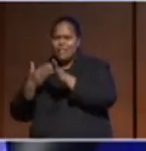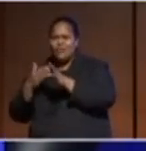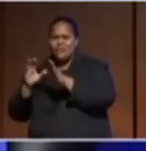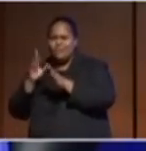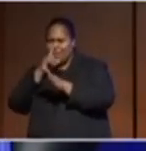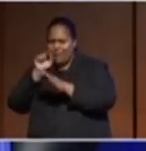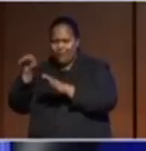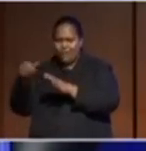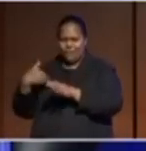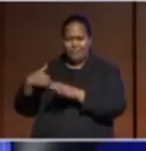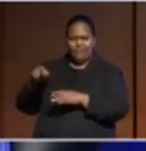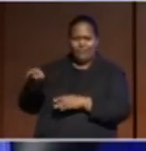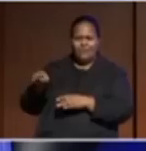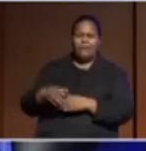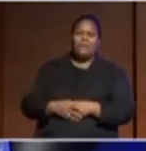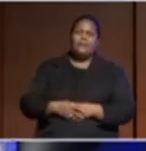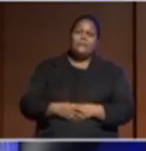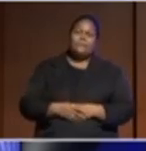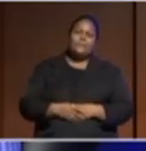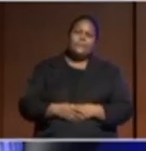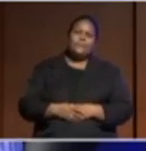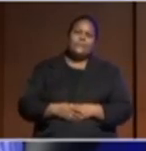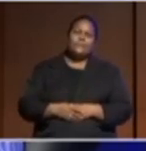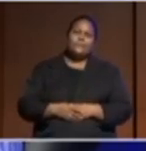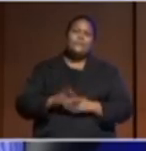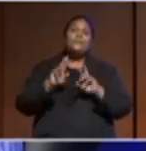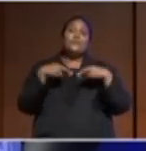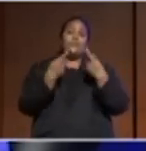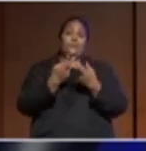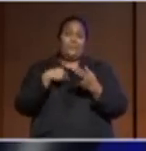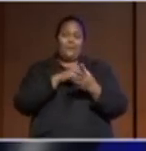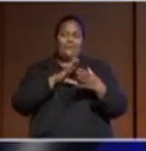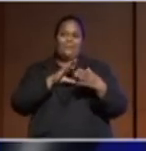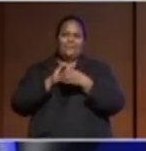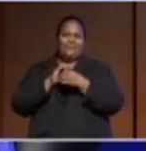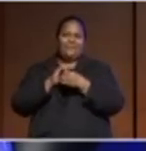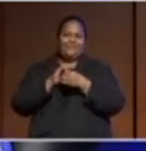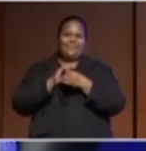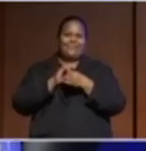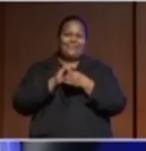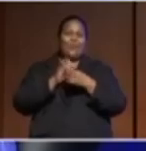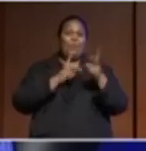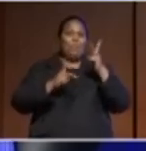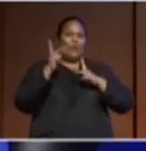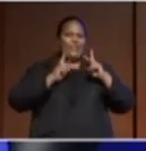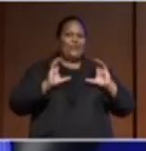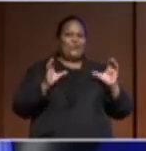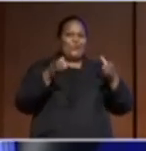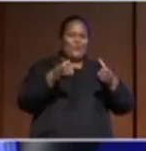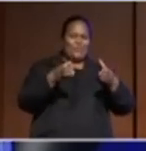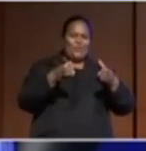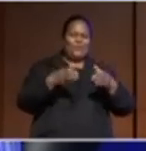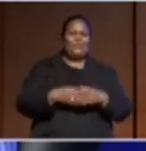But more than that, you know, the relationship that we have, especially with the Polynesian grouping, with